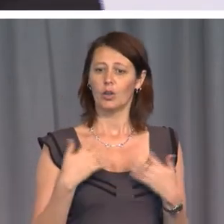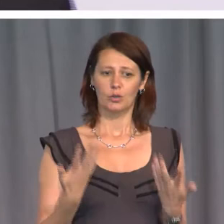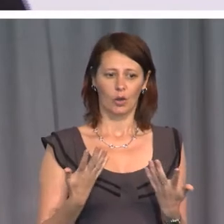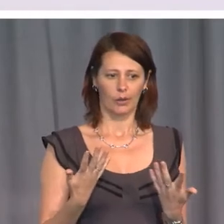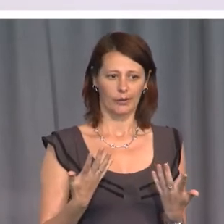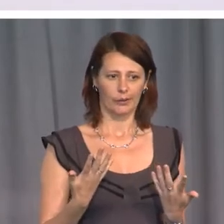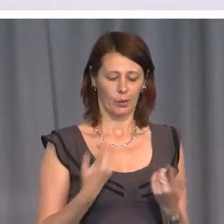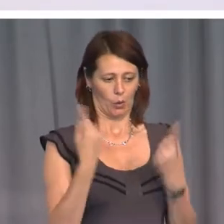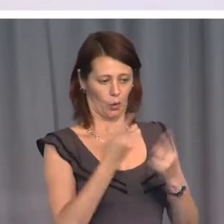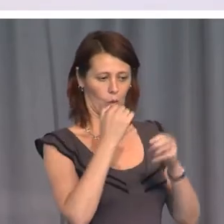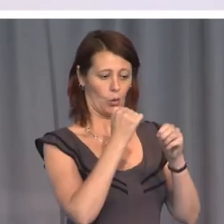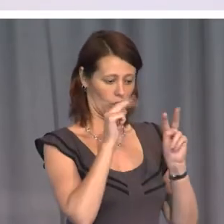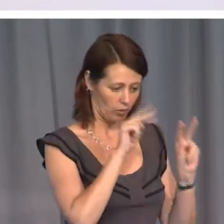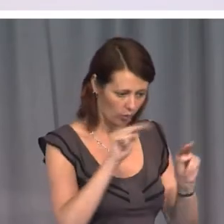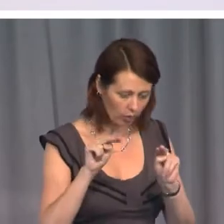guards the guardians?